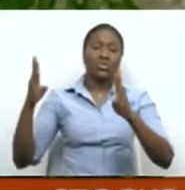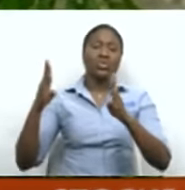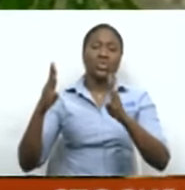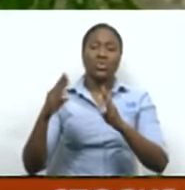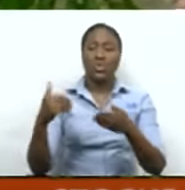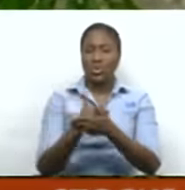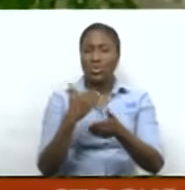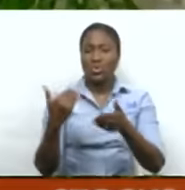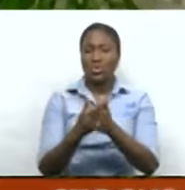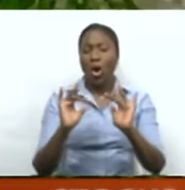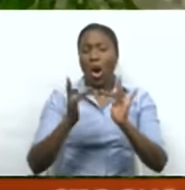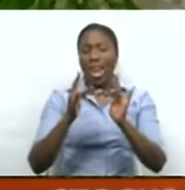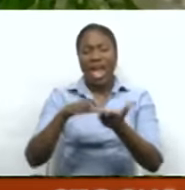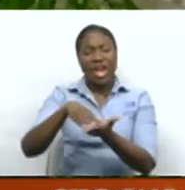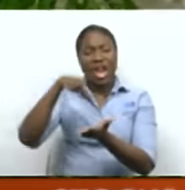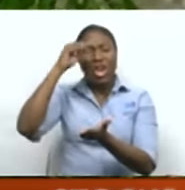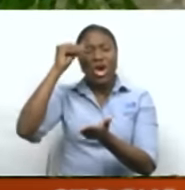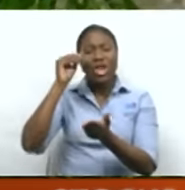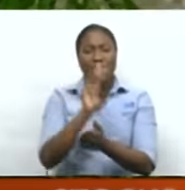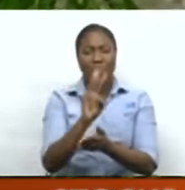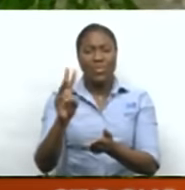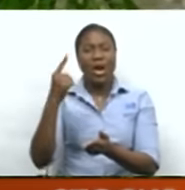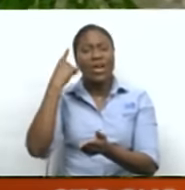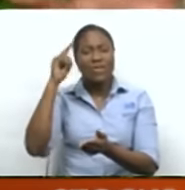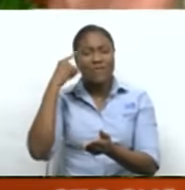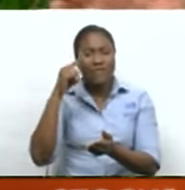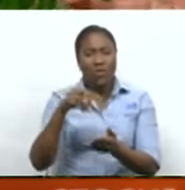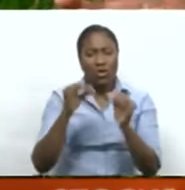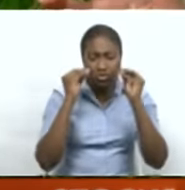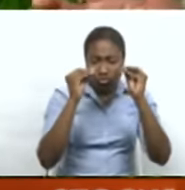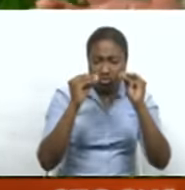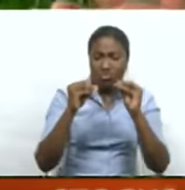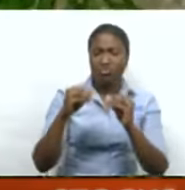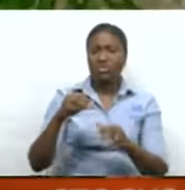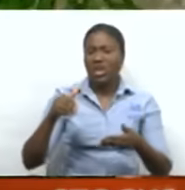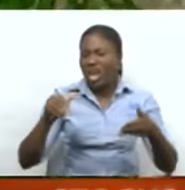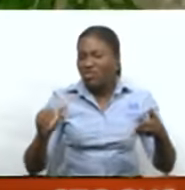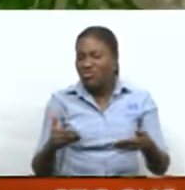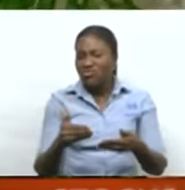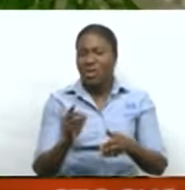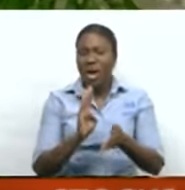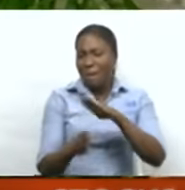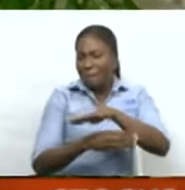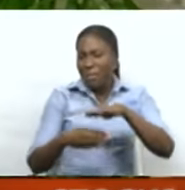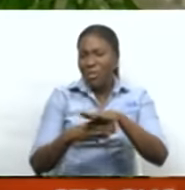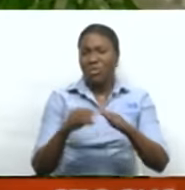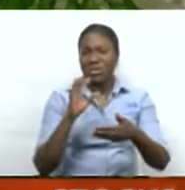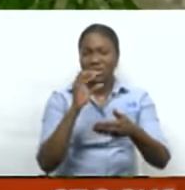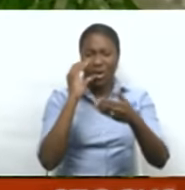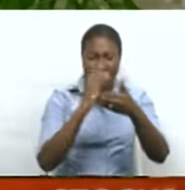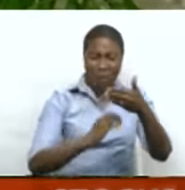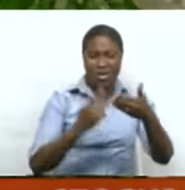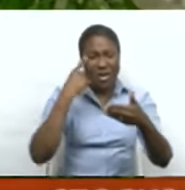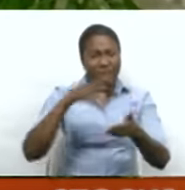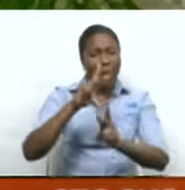an online learning platform which will feature broad-based introductory level courses geared towards building awareness in sustainability and